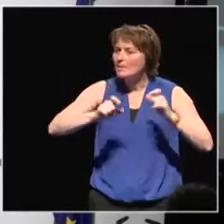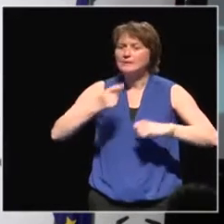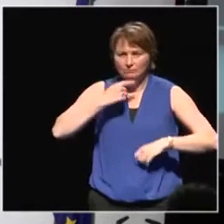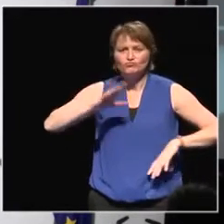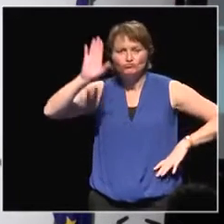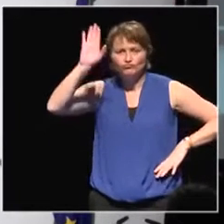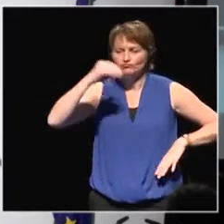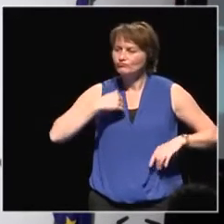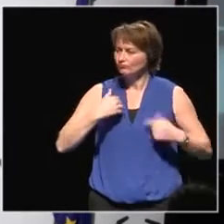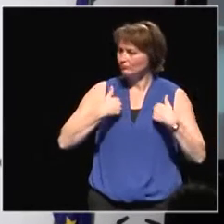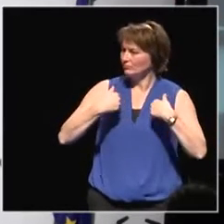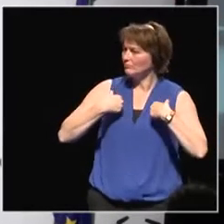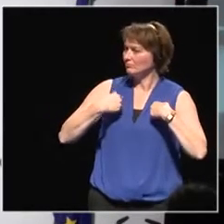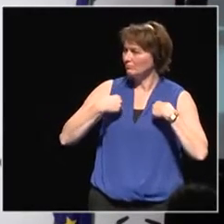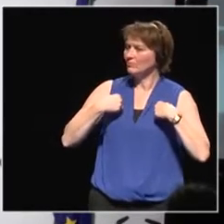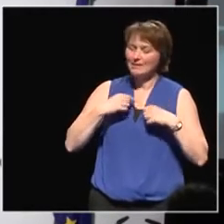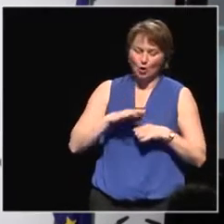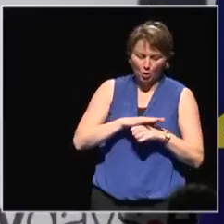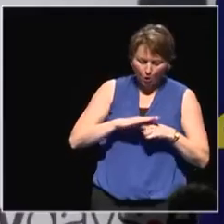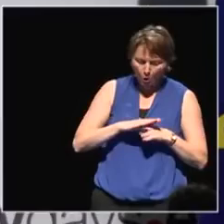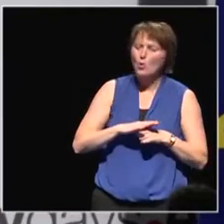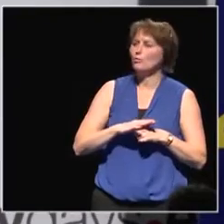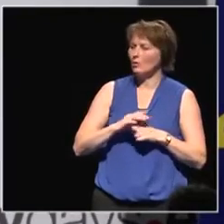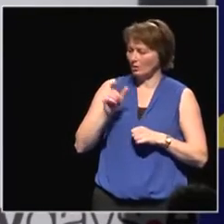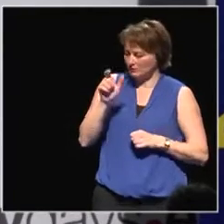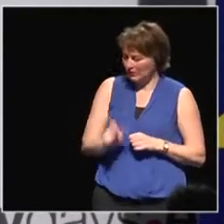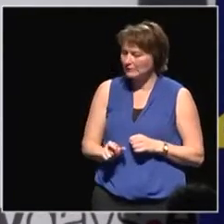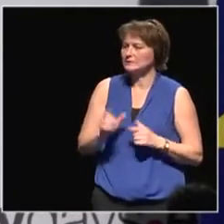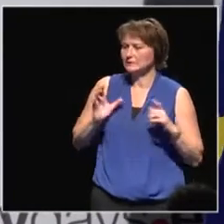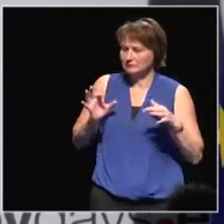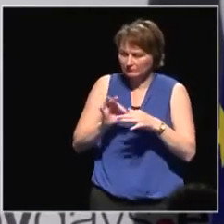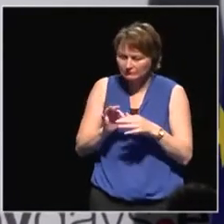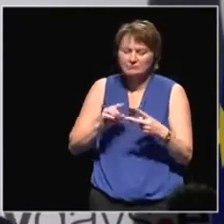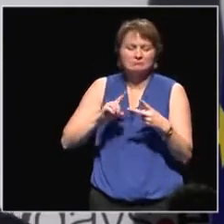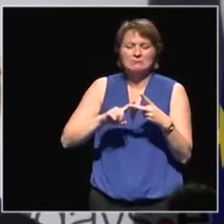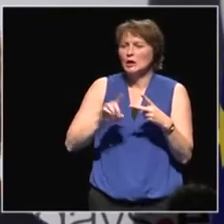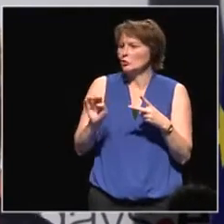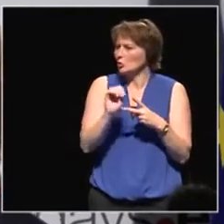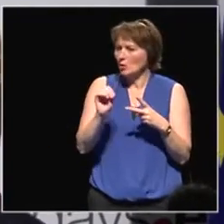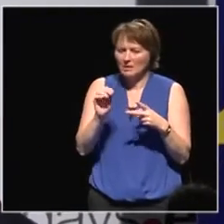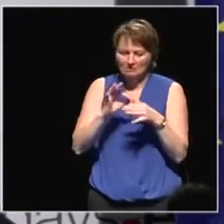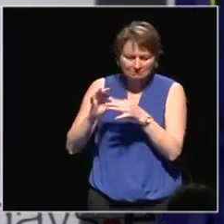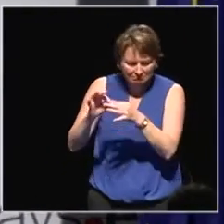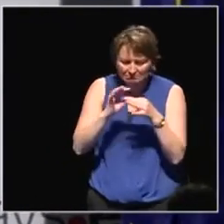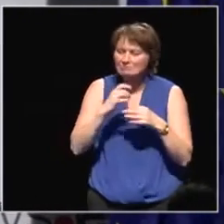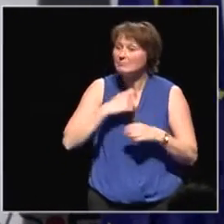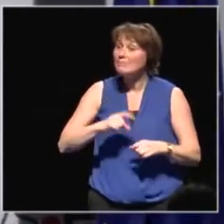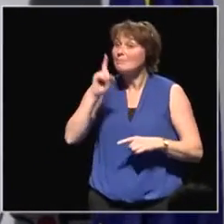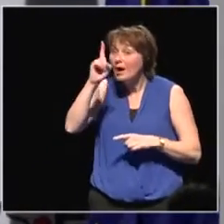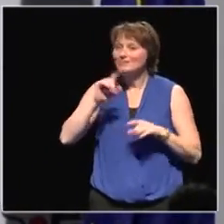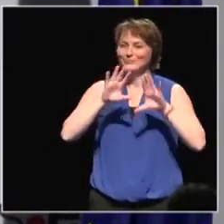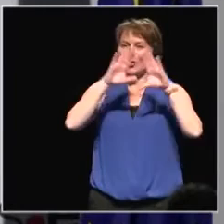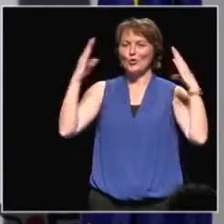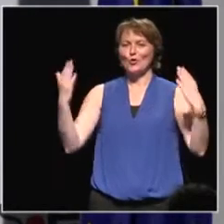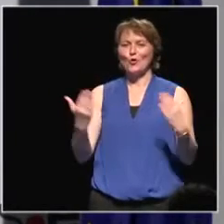people who say, yes, I'm a local citizen, I'm a national citizen, maybe I'm a European or whatever, African citizen, but I'm also a global citizen.